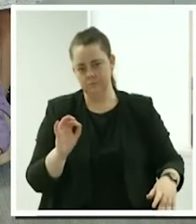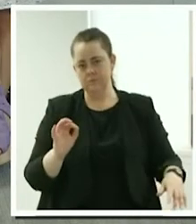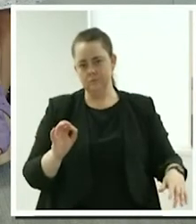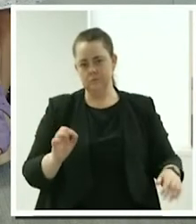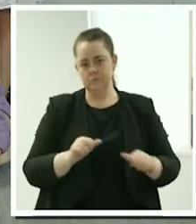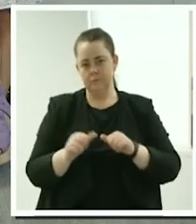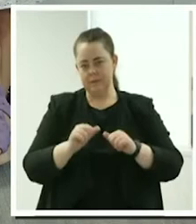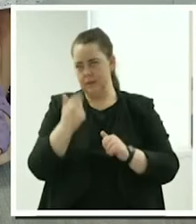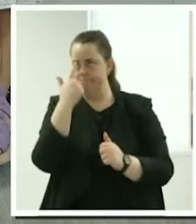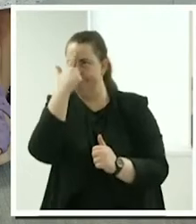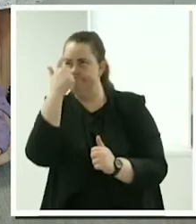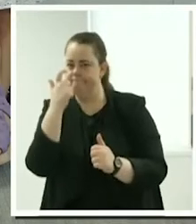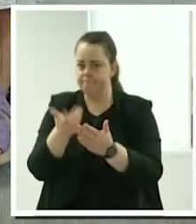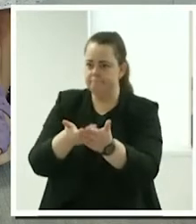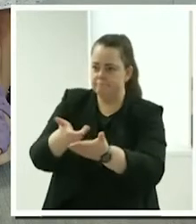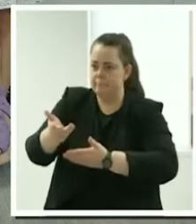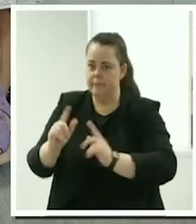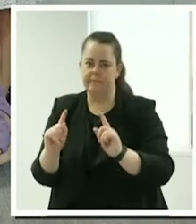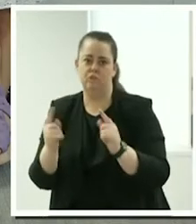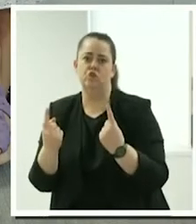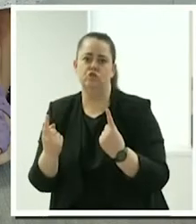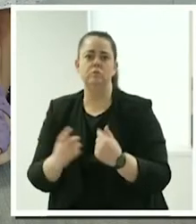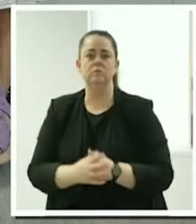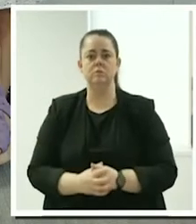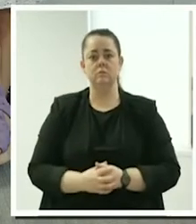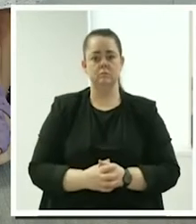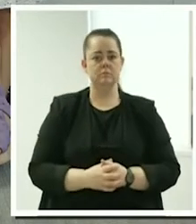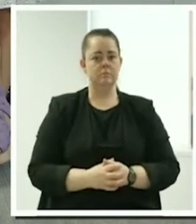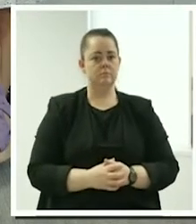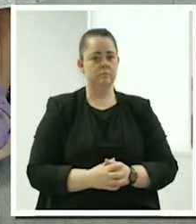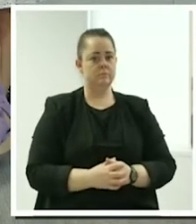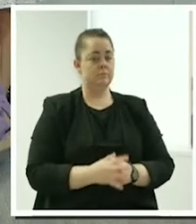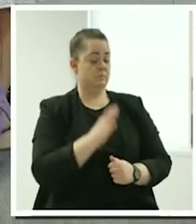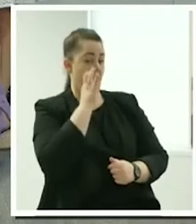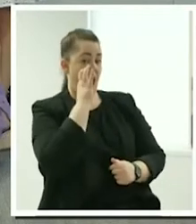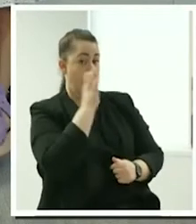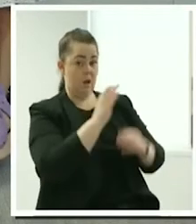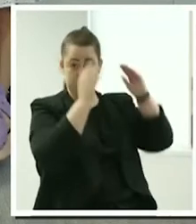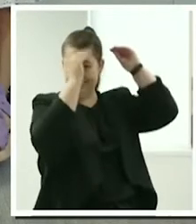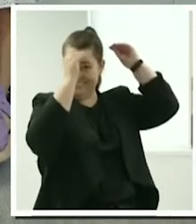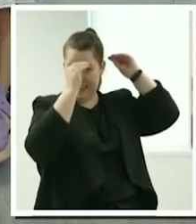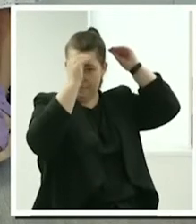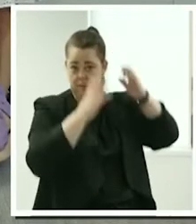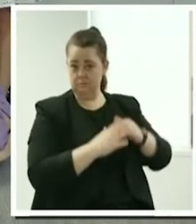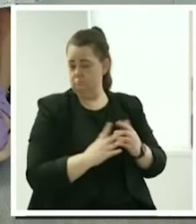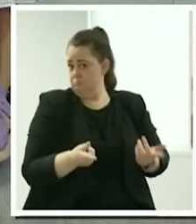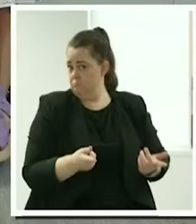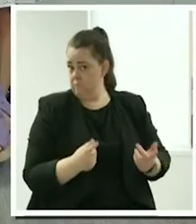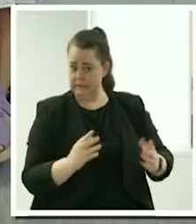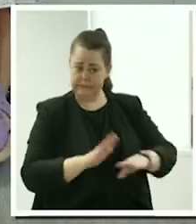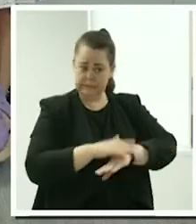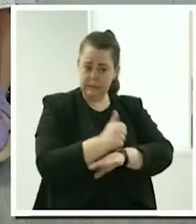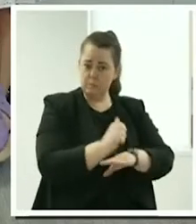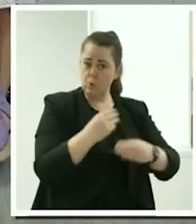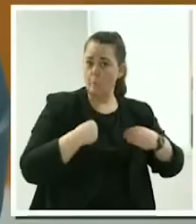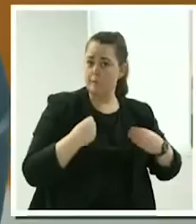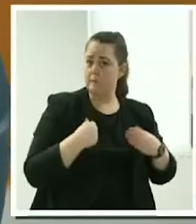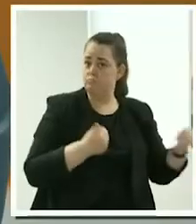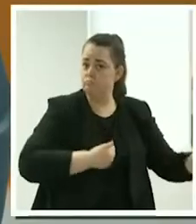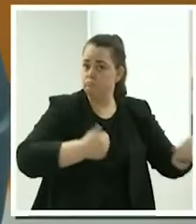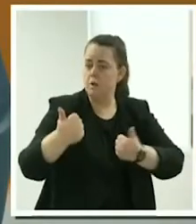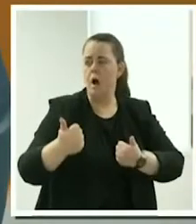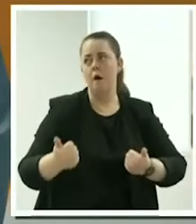Tammy, setting up the business, how did that go for you? It was a new experience, a learning